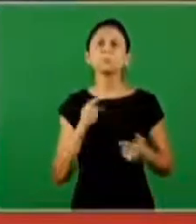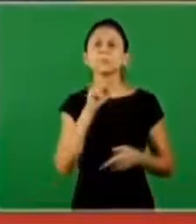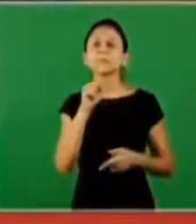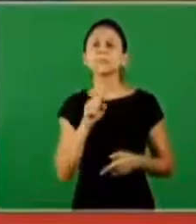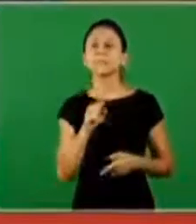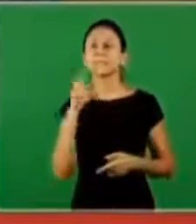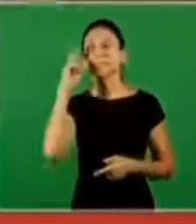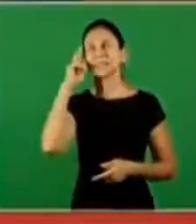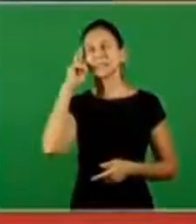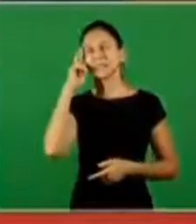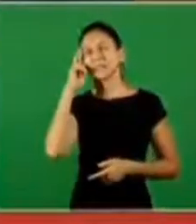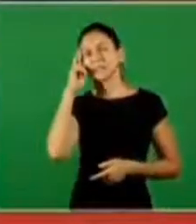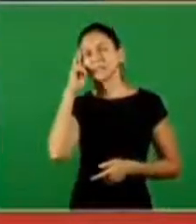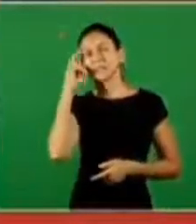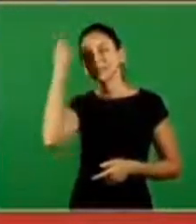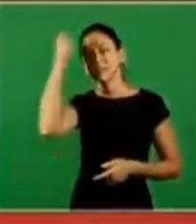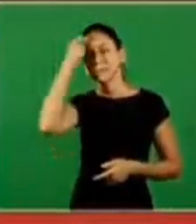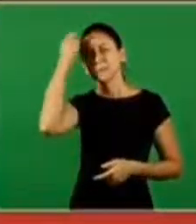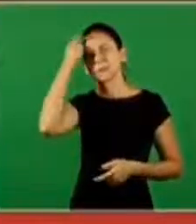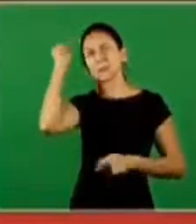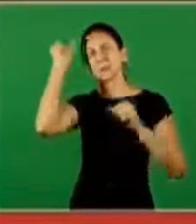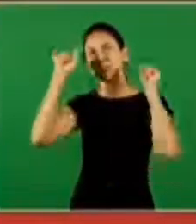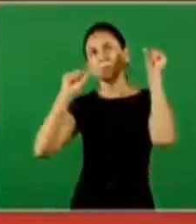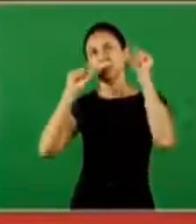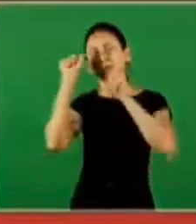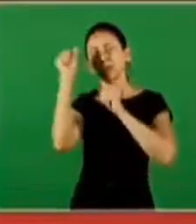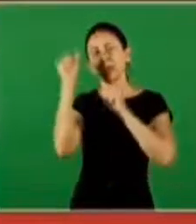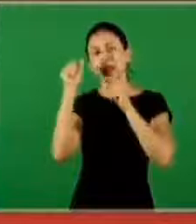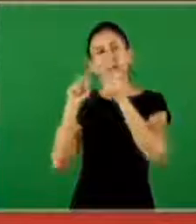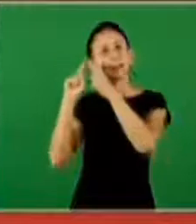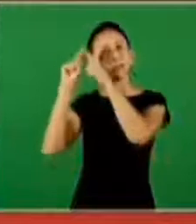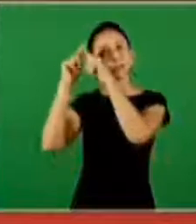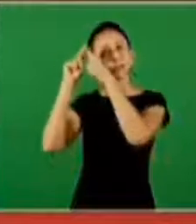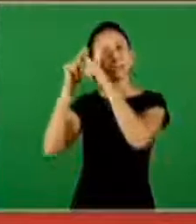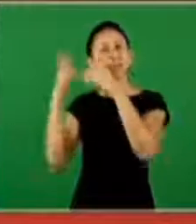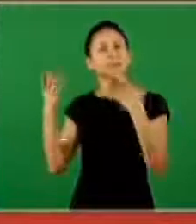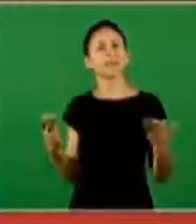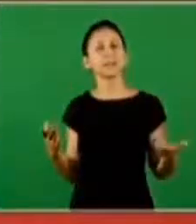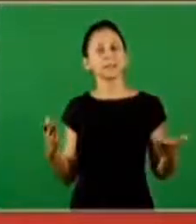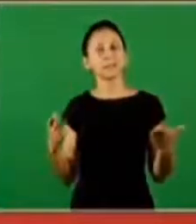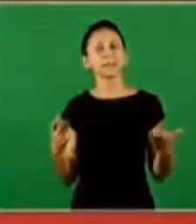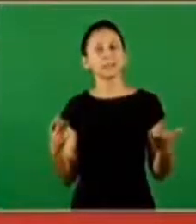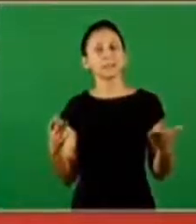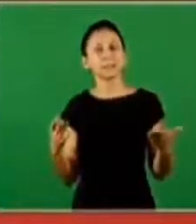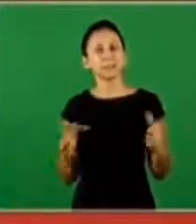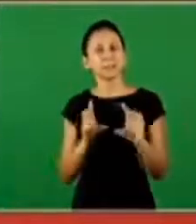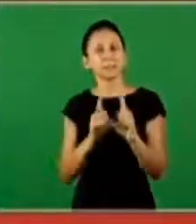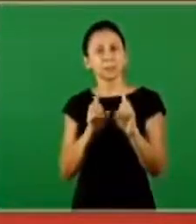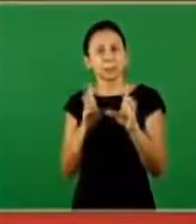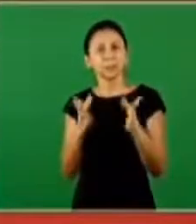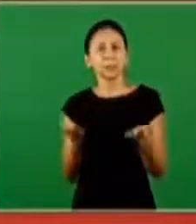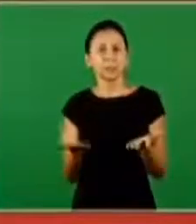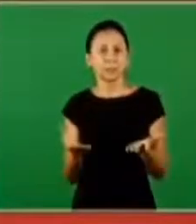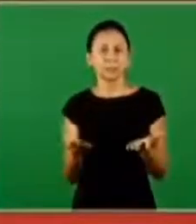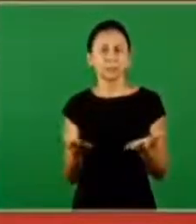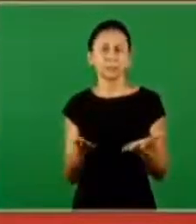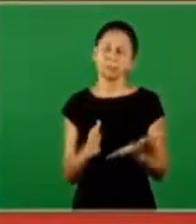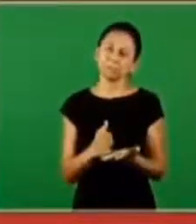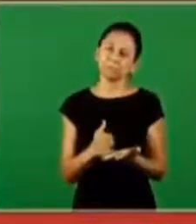wanted to change our understanding. He wanted to perfect our understanding regarding the doctrine.